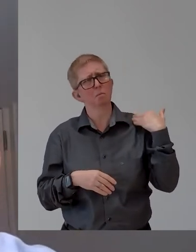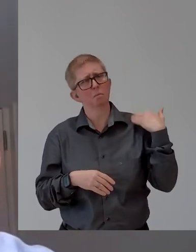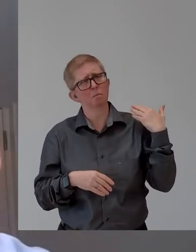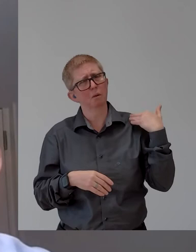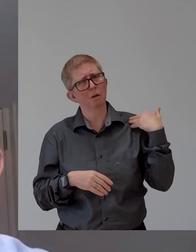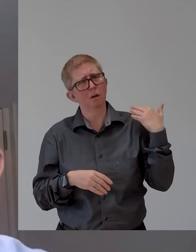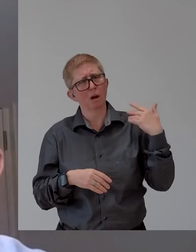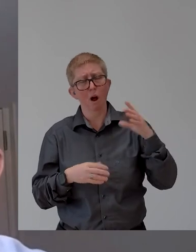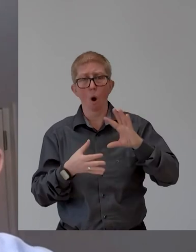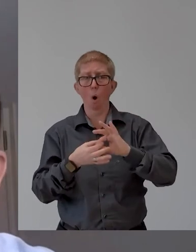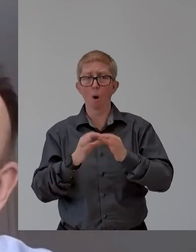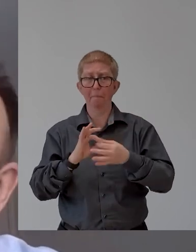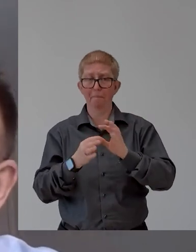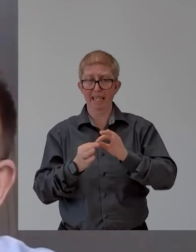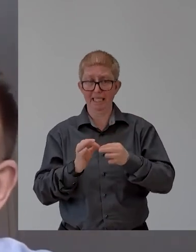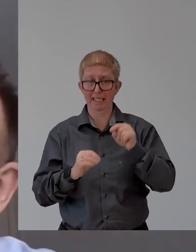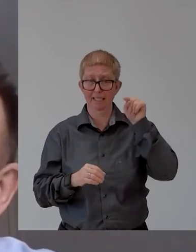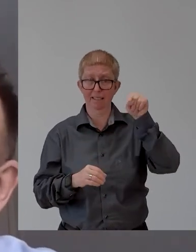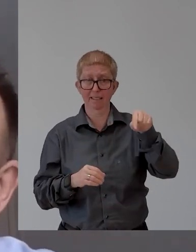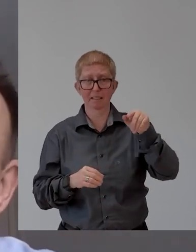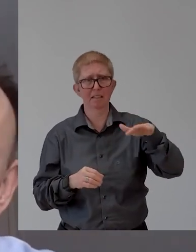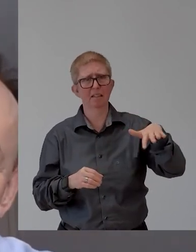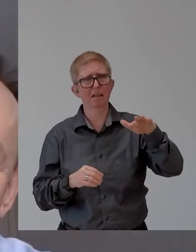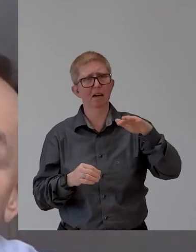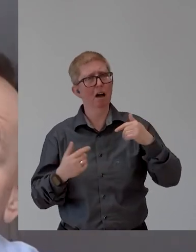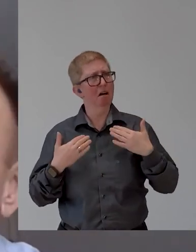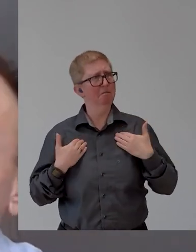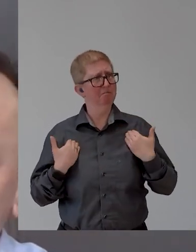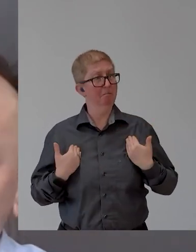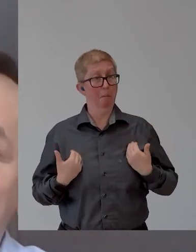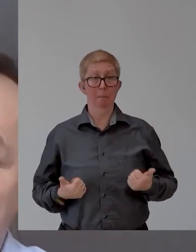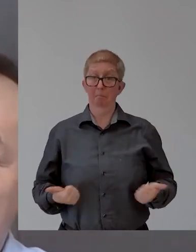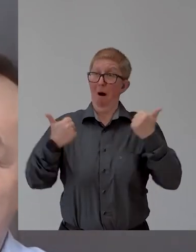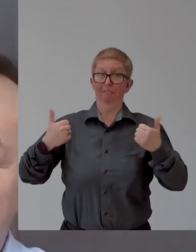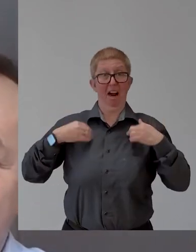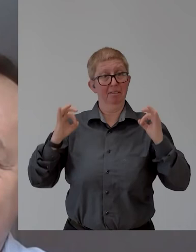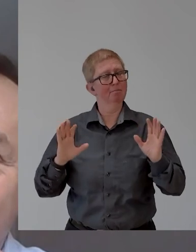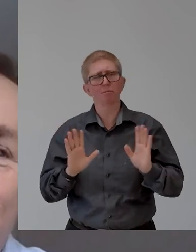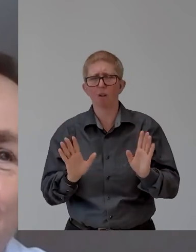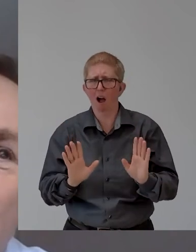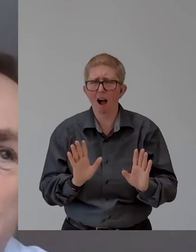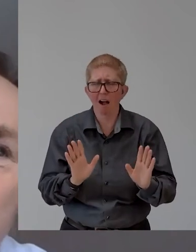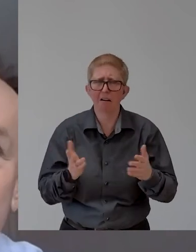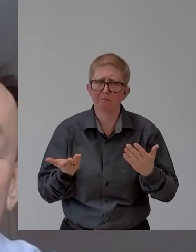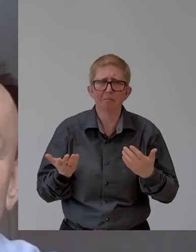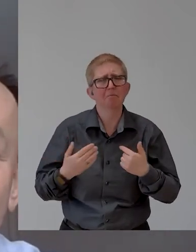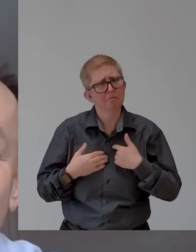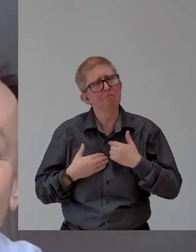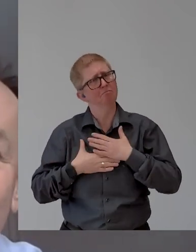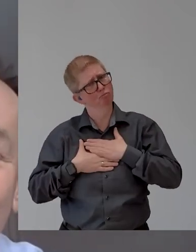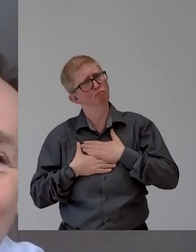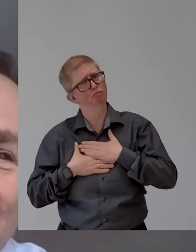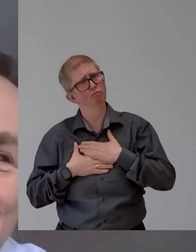distance, um, was never very good at them actually, because I'm a fast twitch fiber person, very explosive.